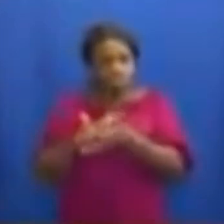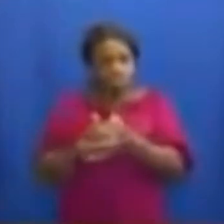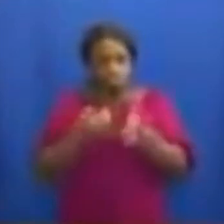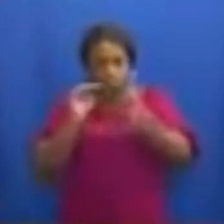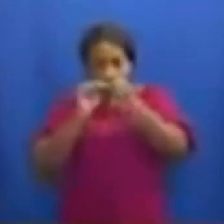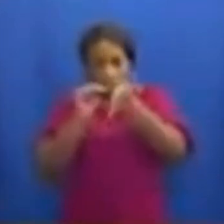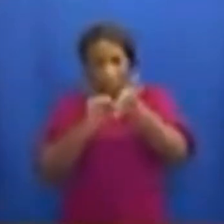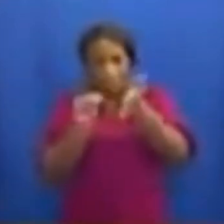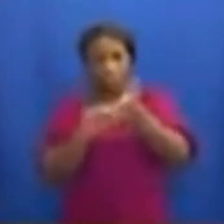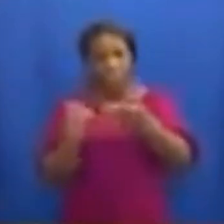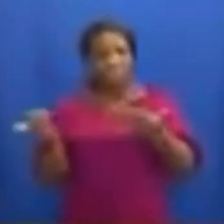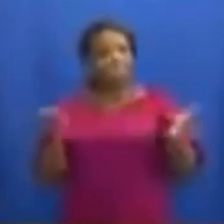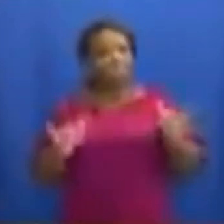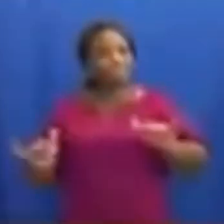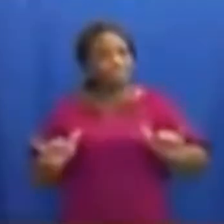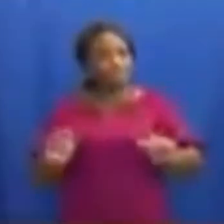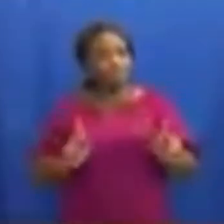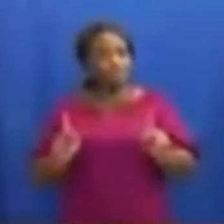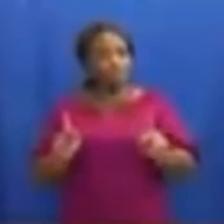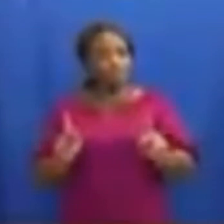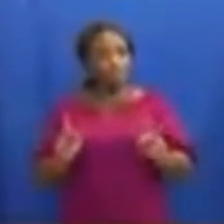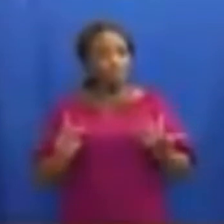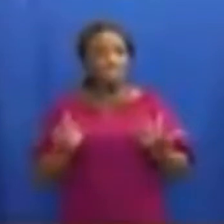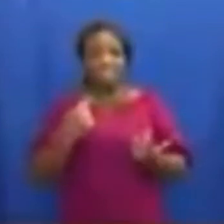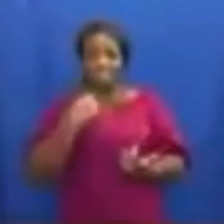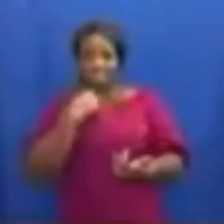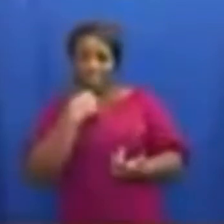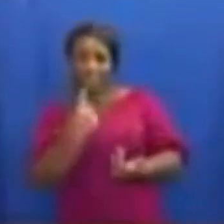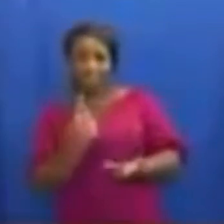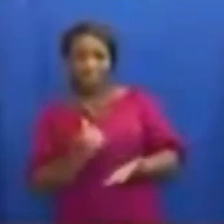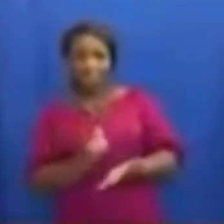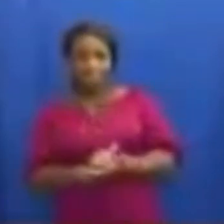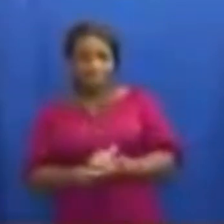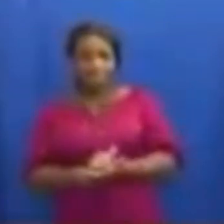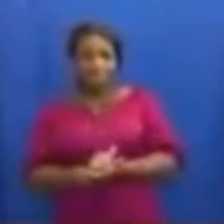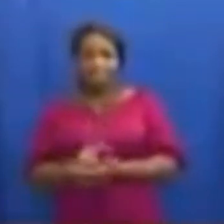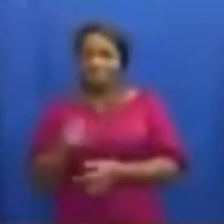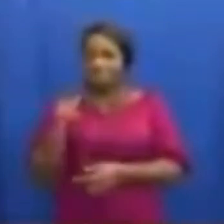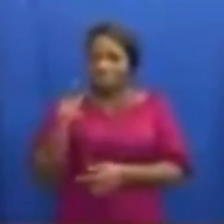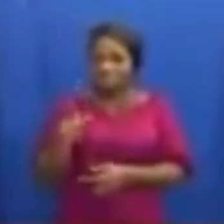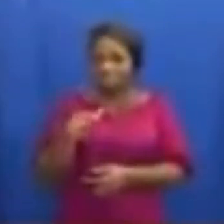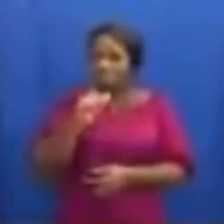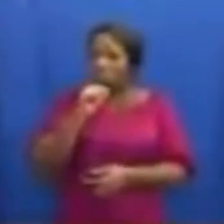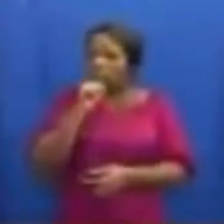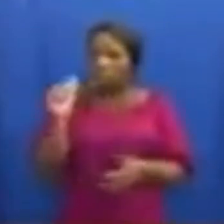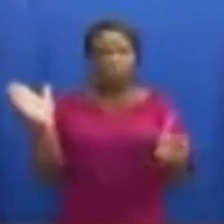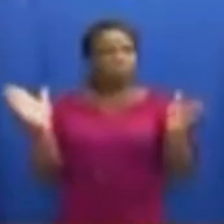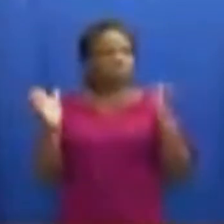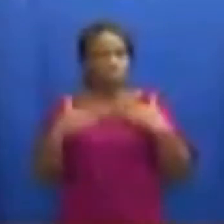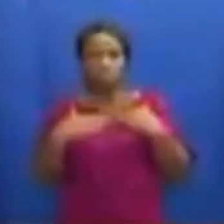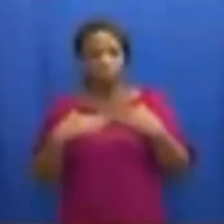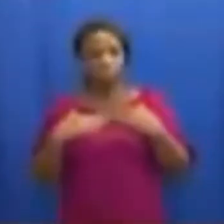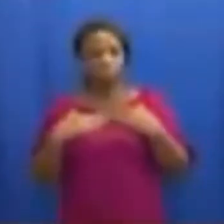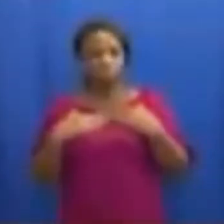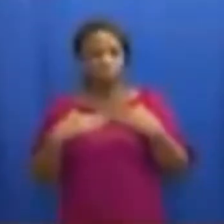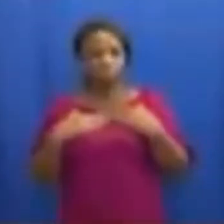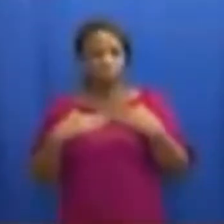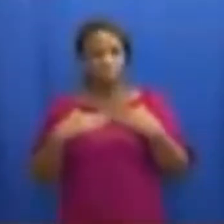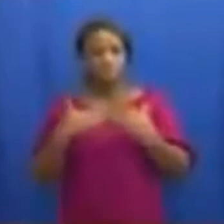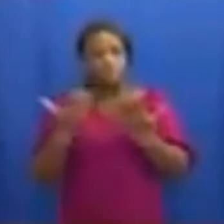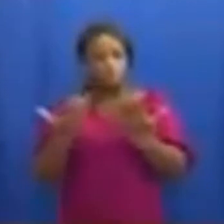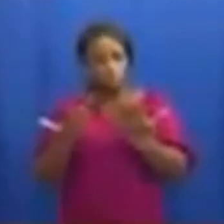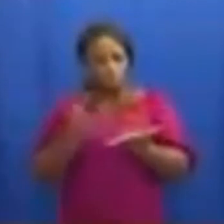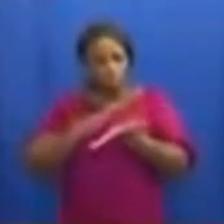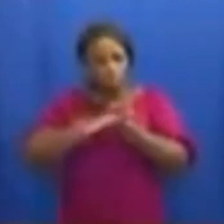service fallen alarmingly. This is not acceptable, as the enhanced